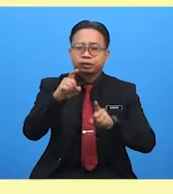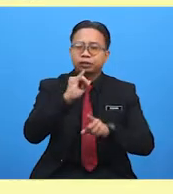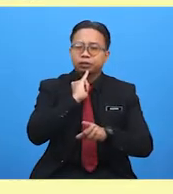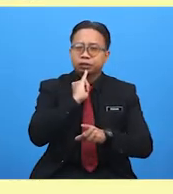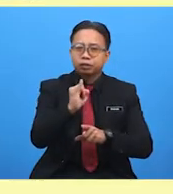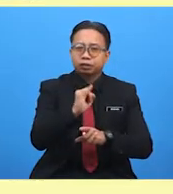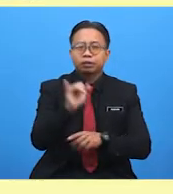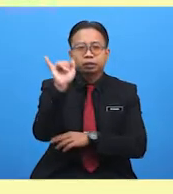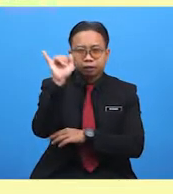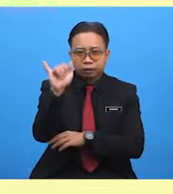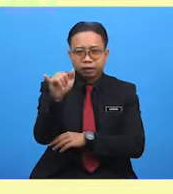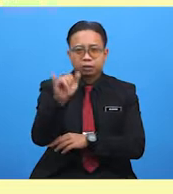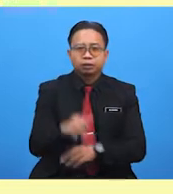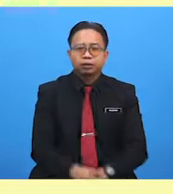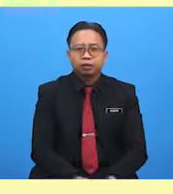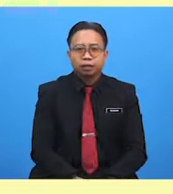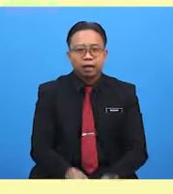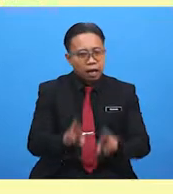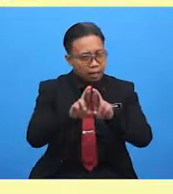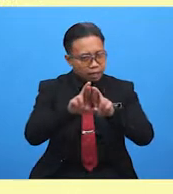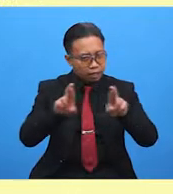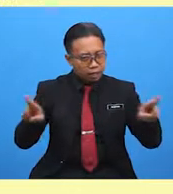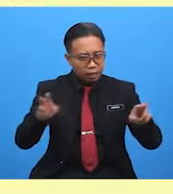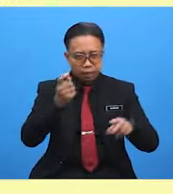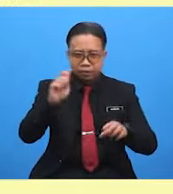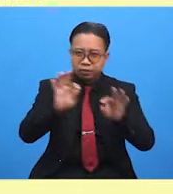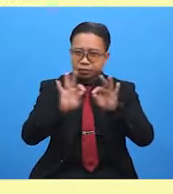Yes! Look at this sentence.